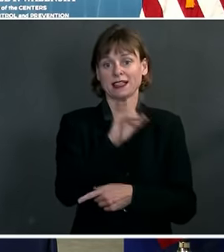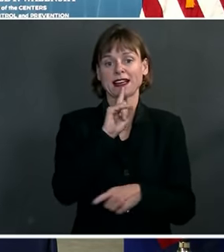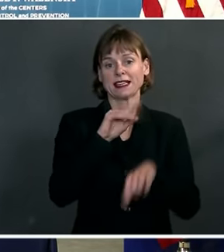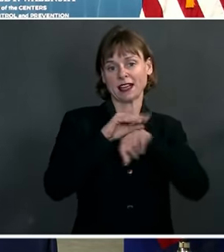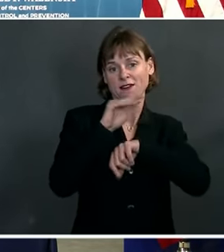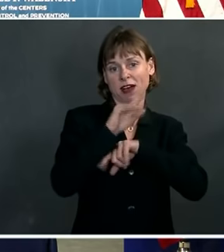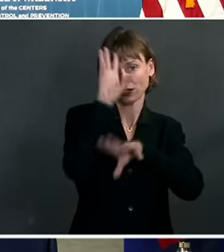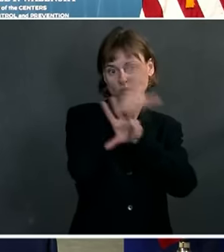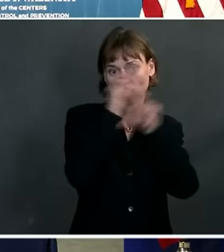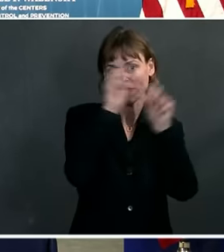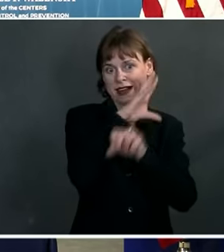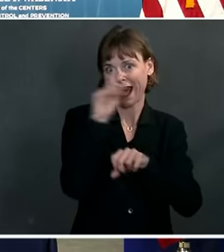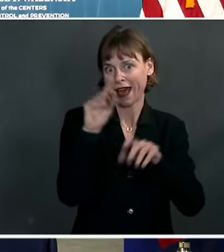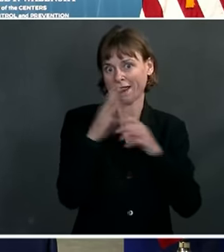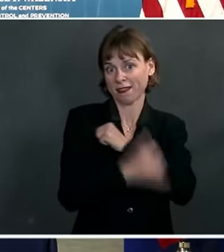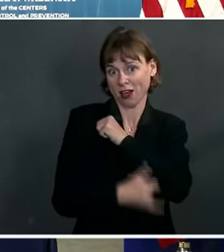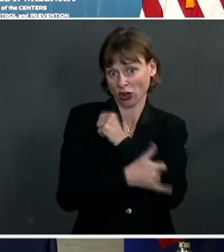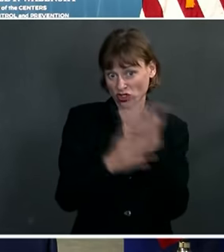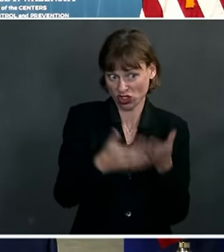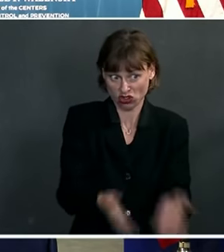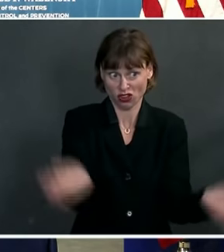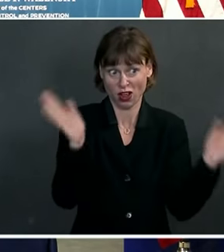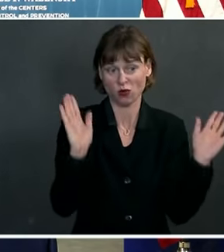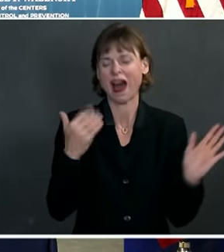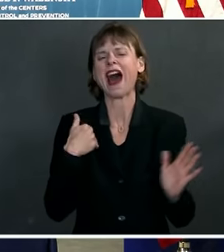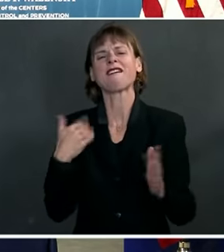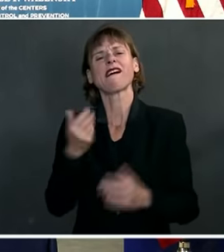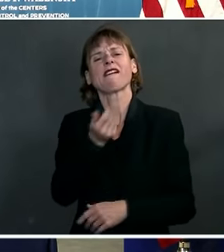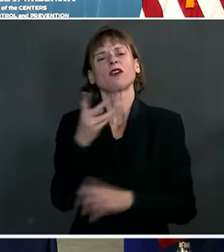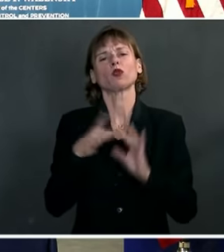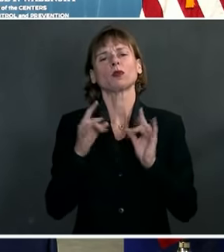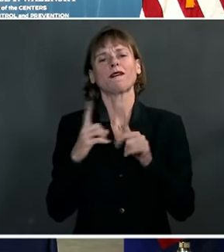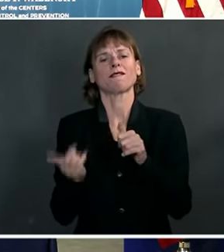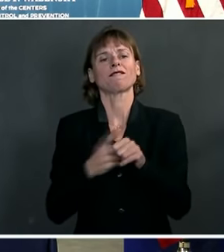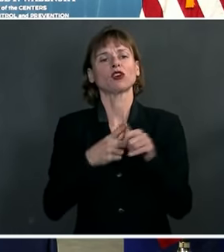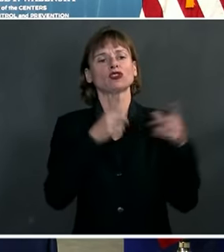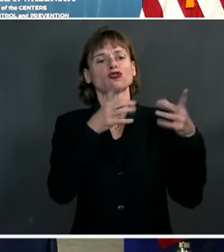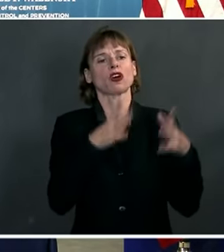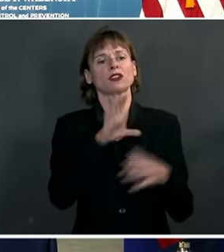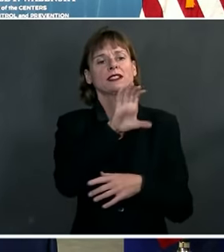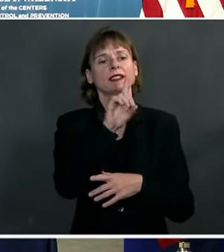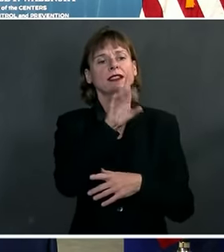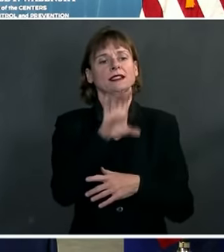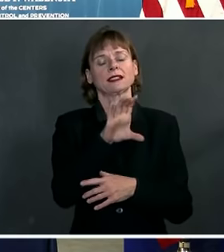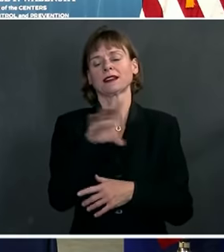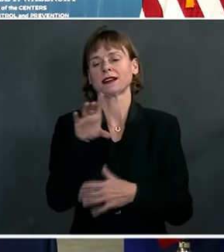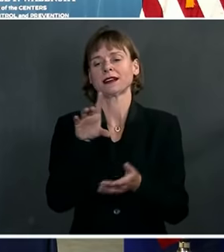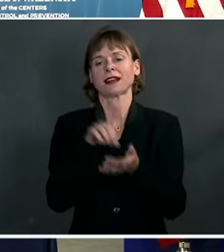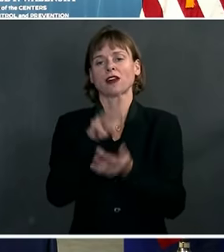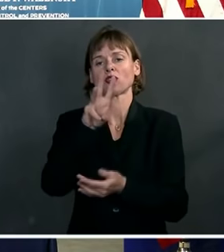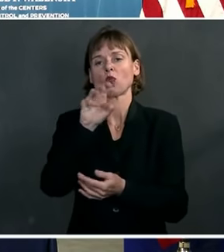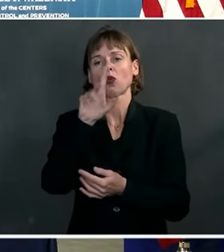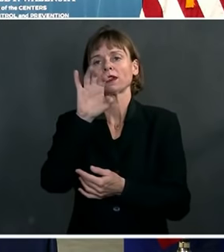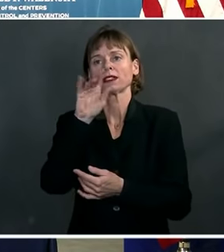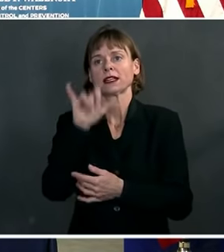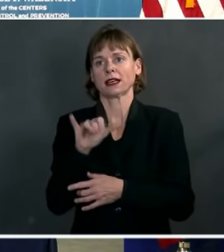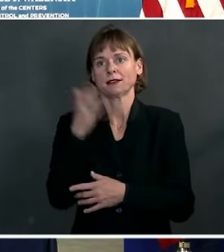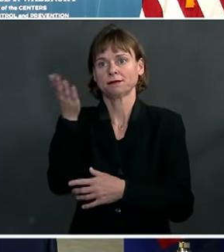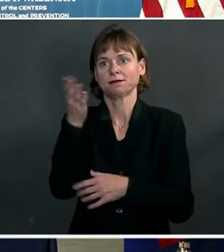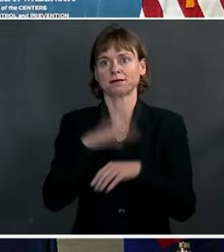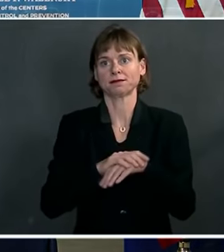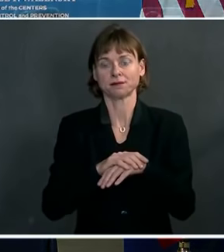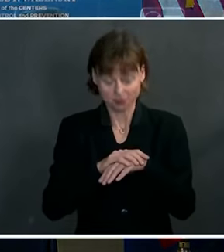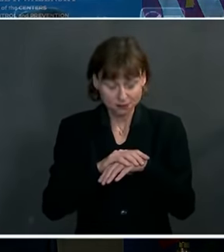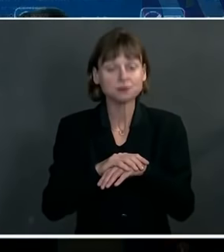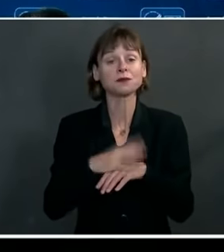I will have a couple remarks, but first I will turn it over to Director of the CDC, Dr. Walensky. Dr. Thank